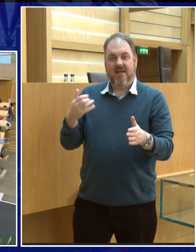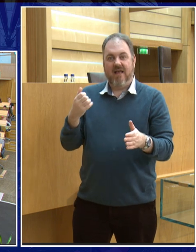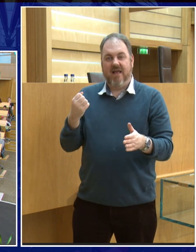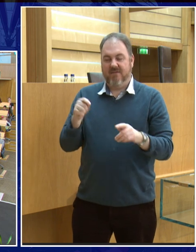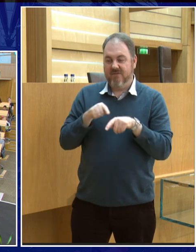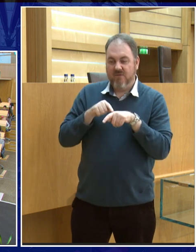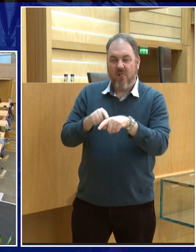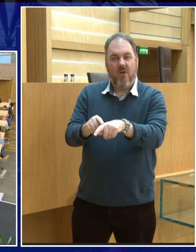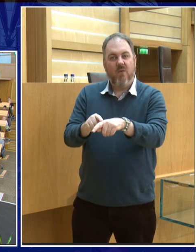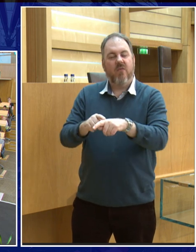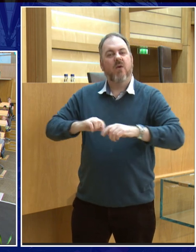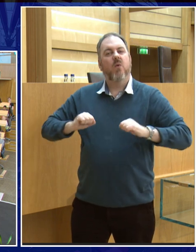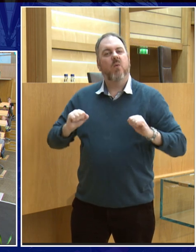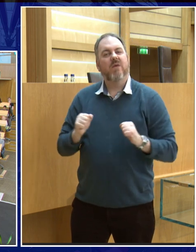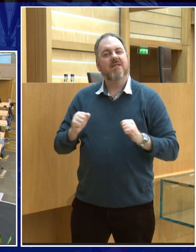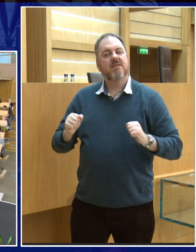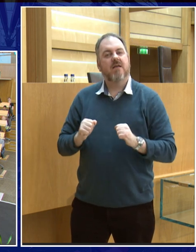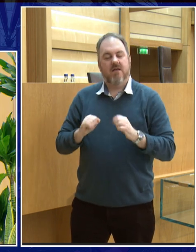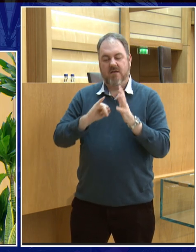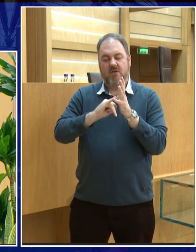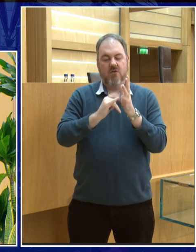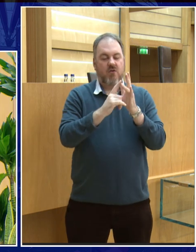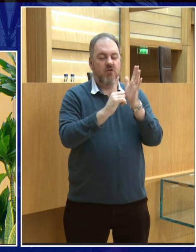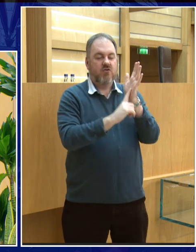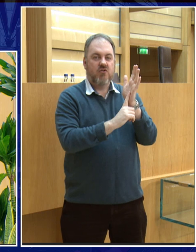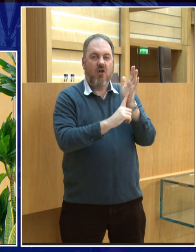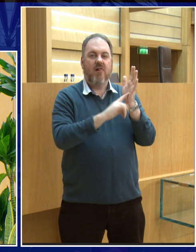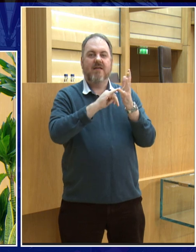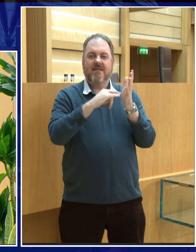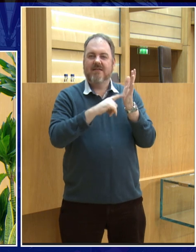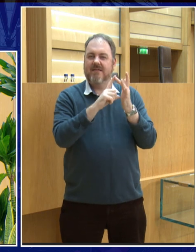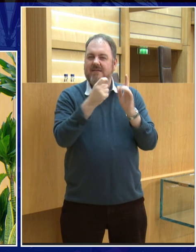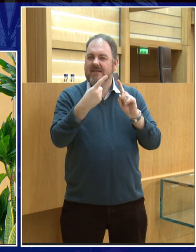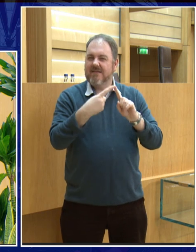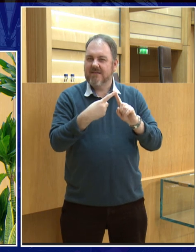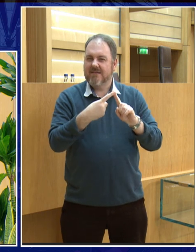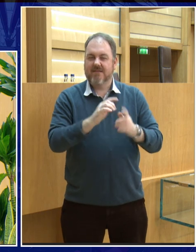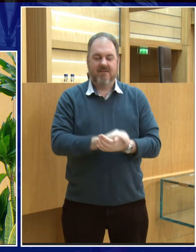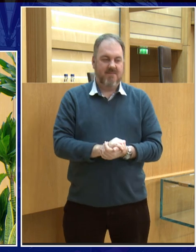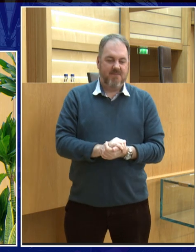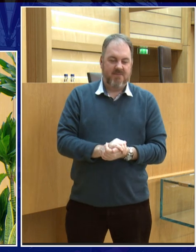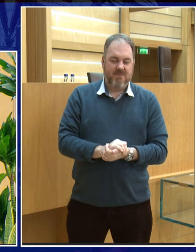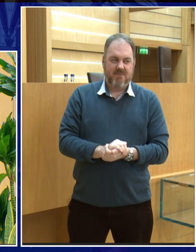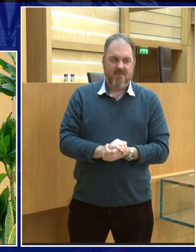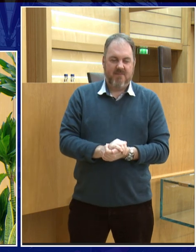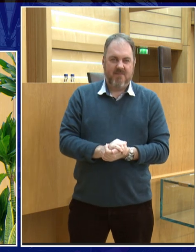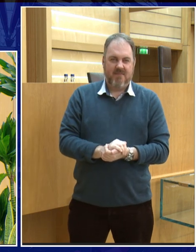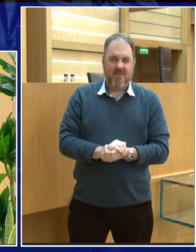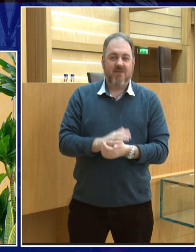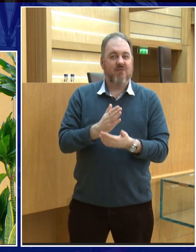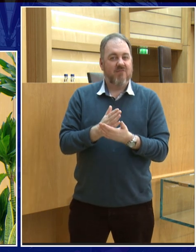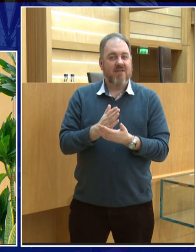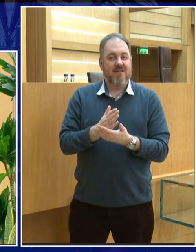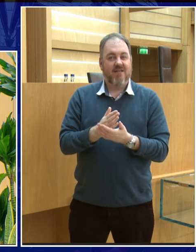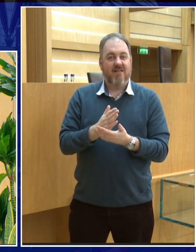solstice. Now, 8,000 years ago, people here were nomadic. They weren't sort of a, they were hunting everywhere, they were moving around, and so the